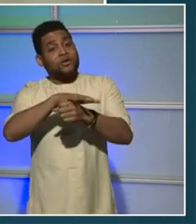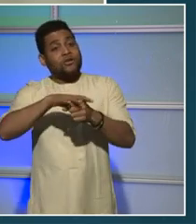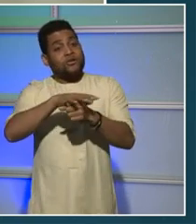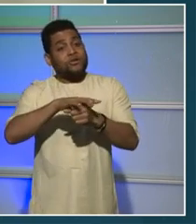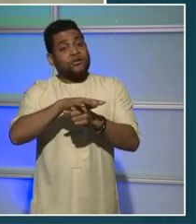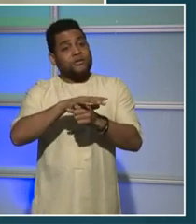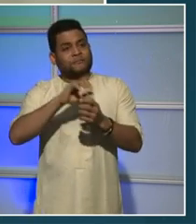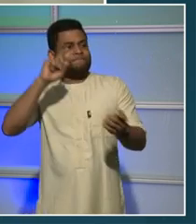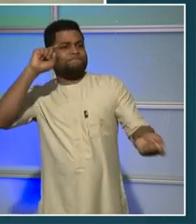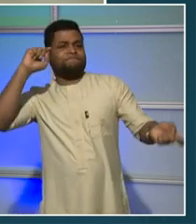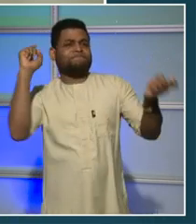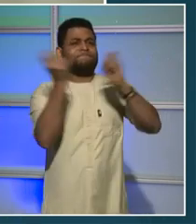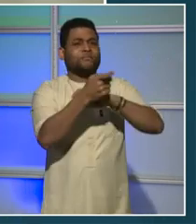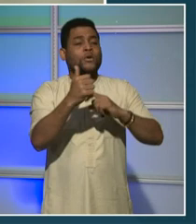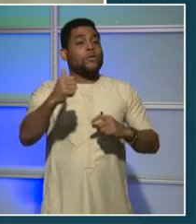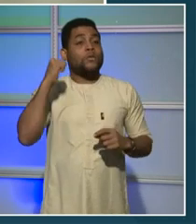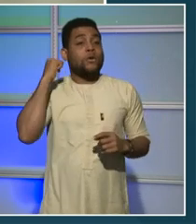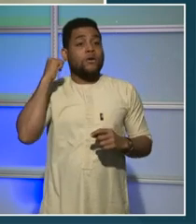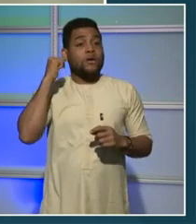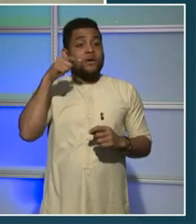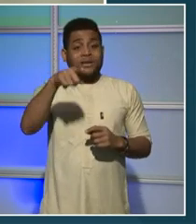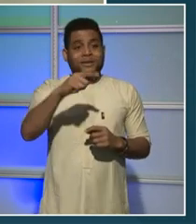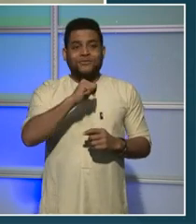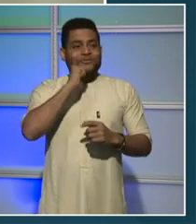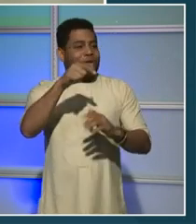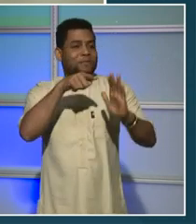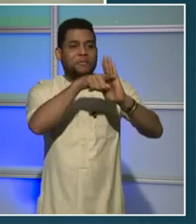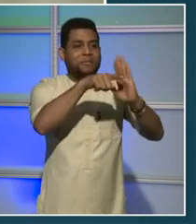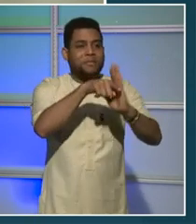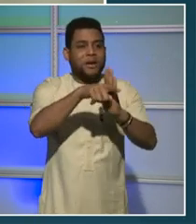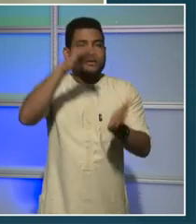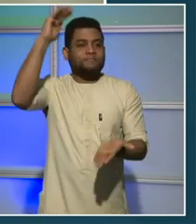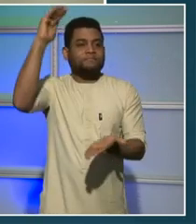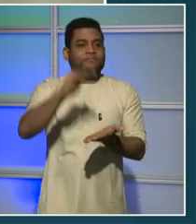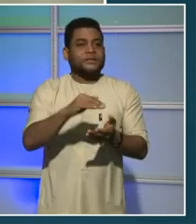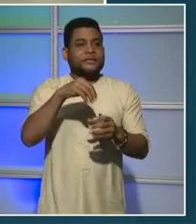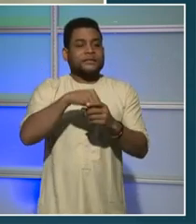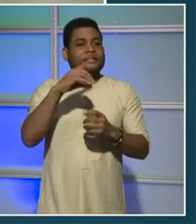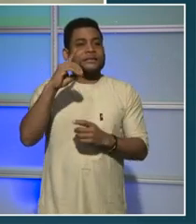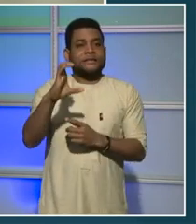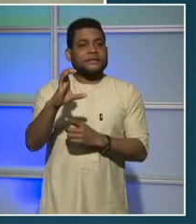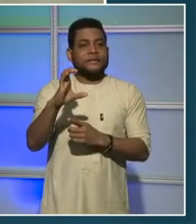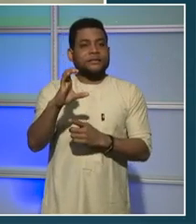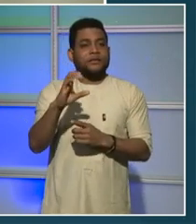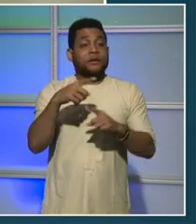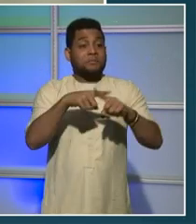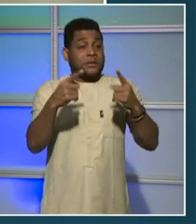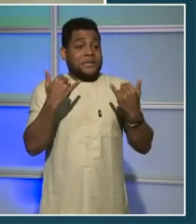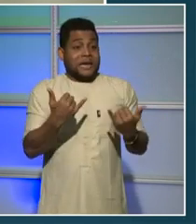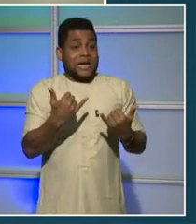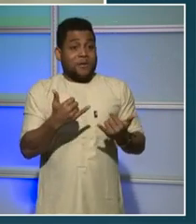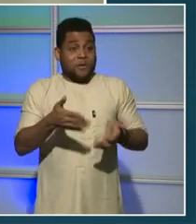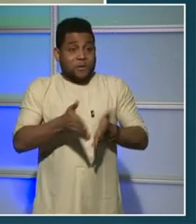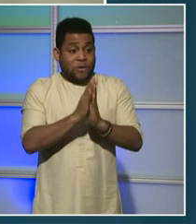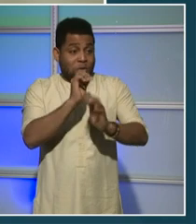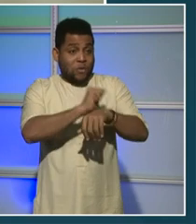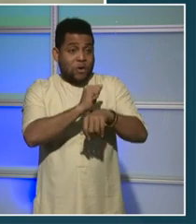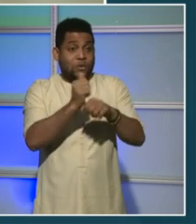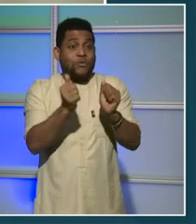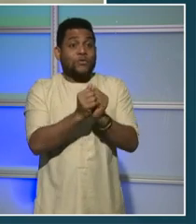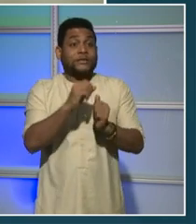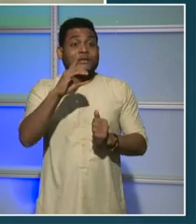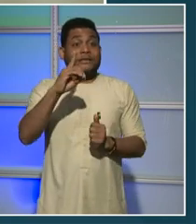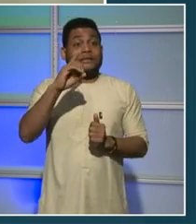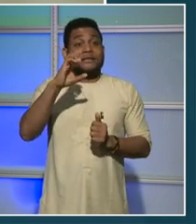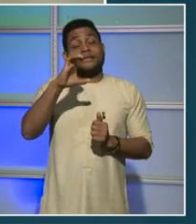murder in D.C. And I just want to urge you to work with the D.C. City Council to try to get a proposal